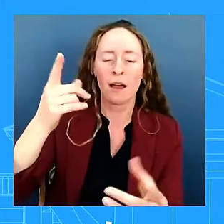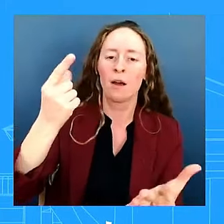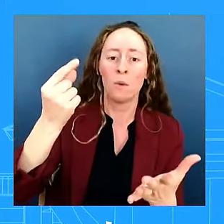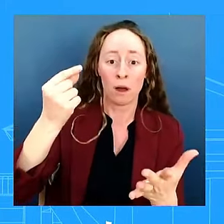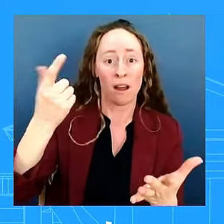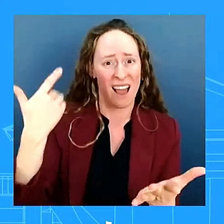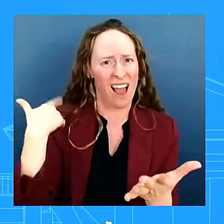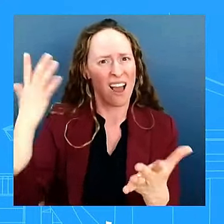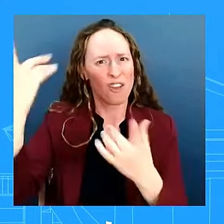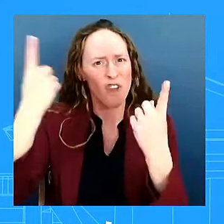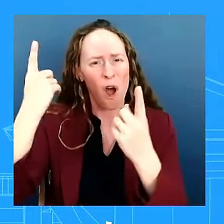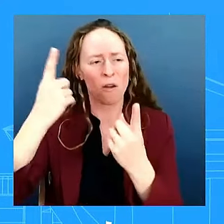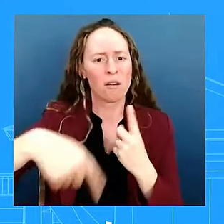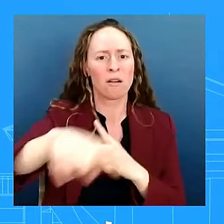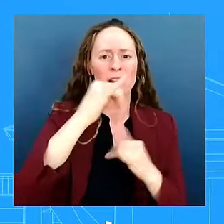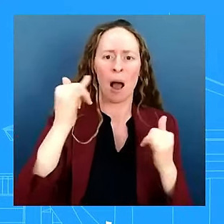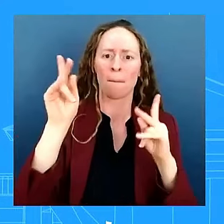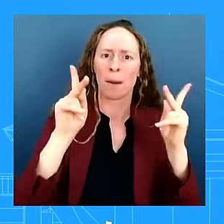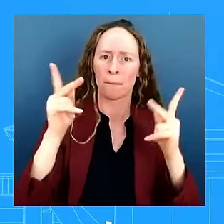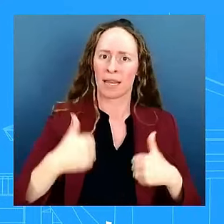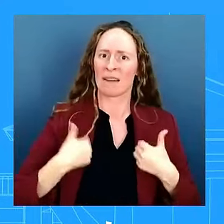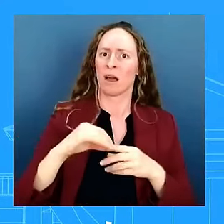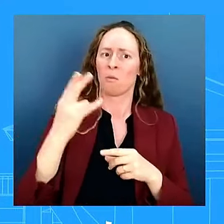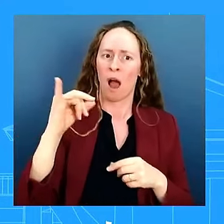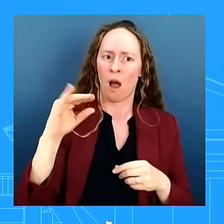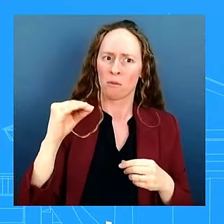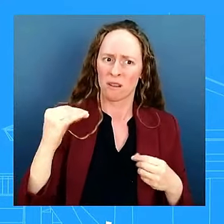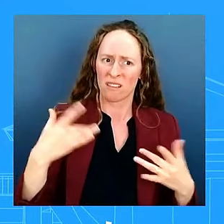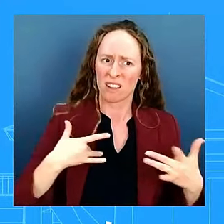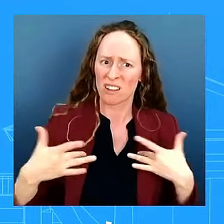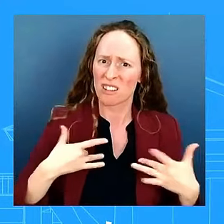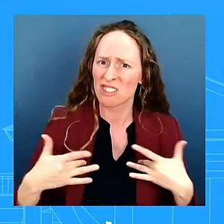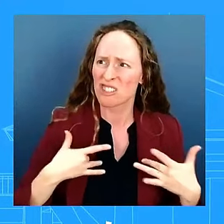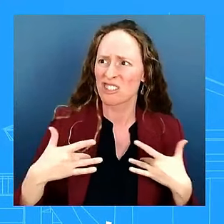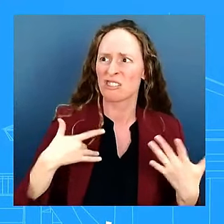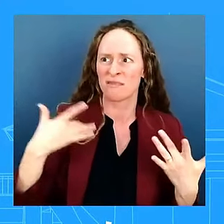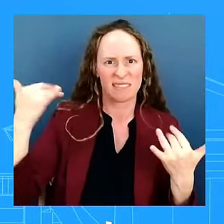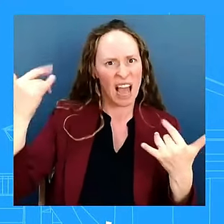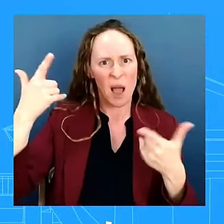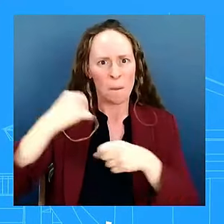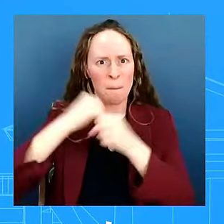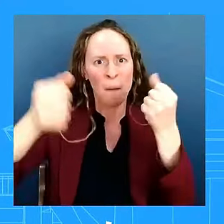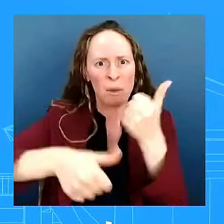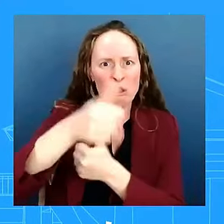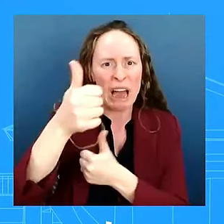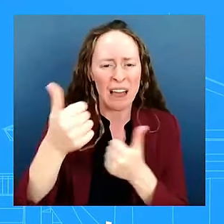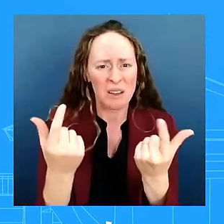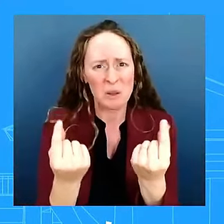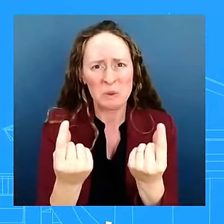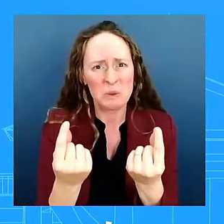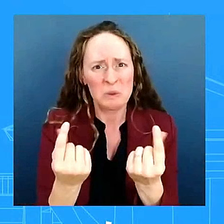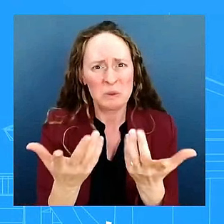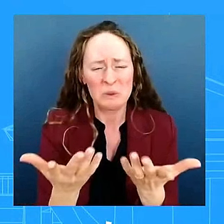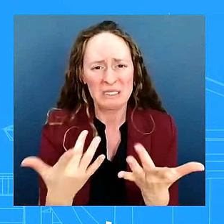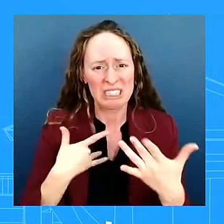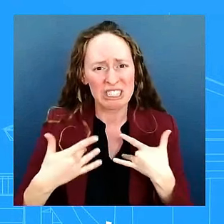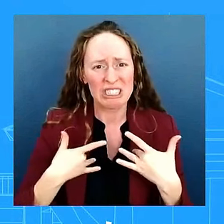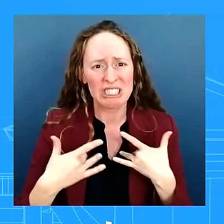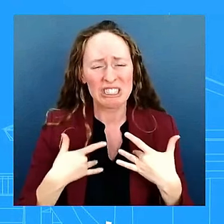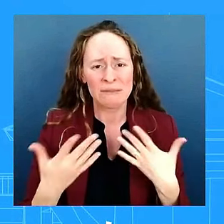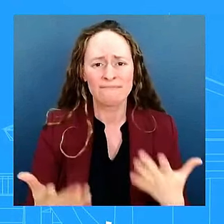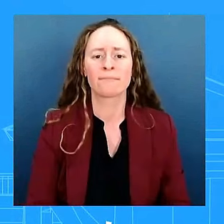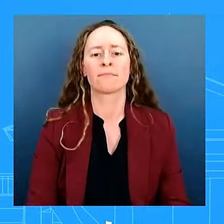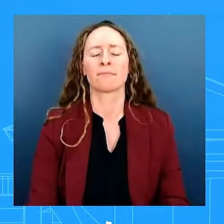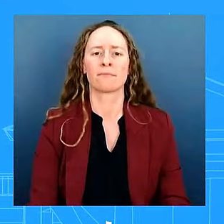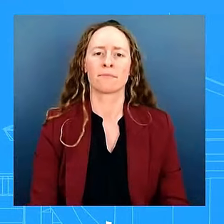bomb threat or and all that's been going on on social media the conversation around it how the city managers